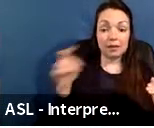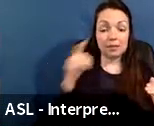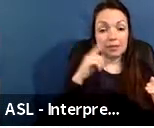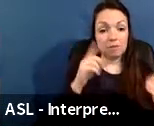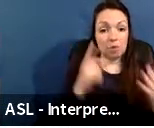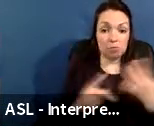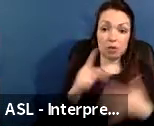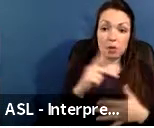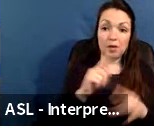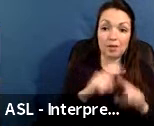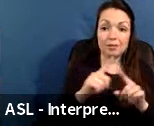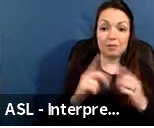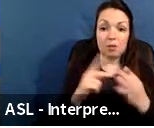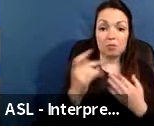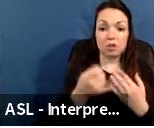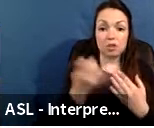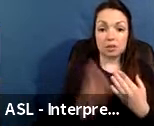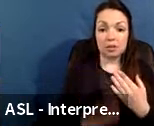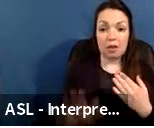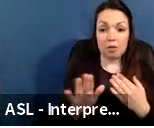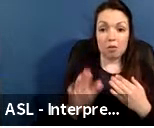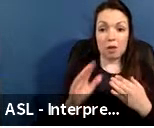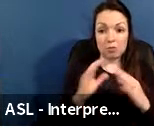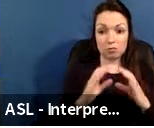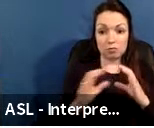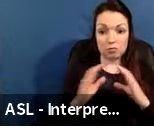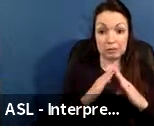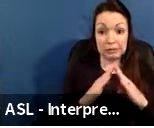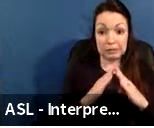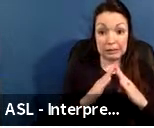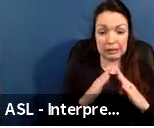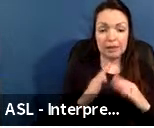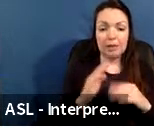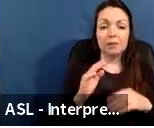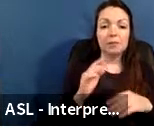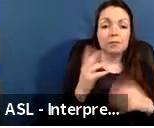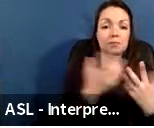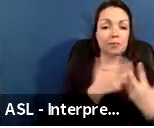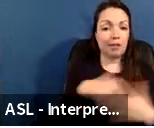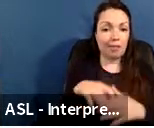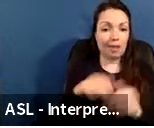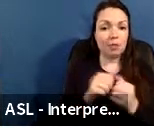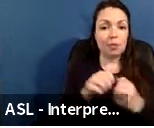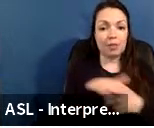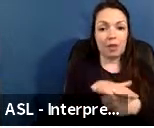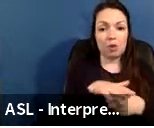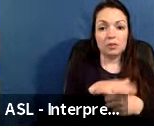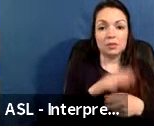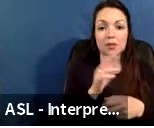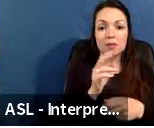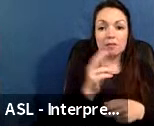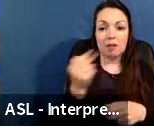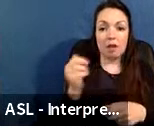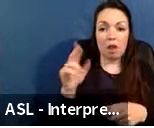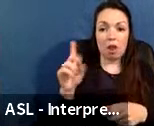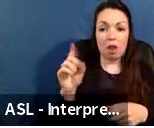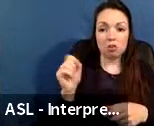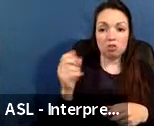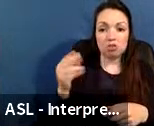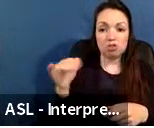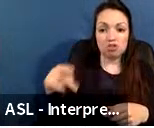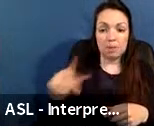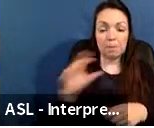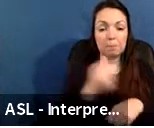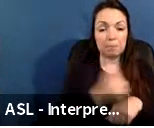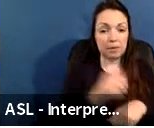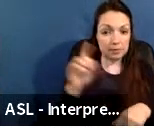city. And you can see here that the projects that were prioritized are aligned with areas of hardship based on data and based on also the feedback that we heard